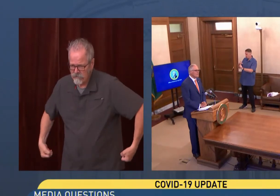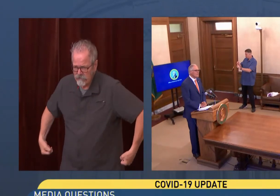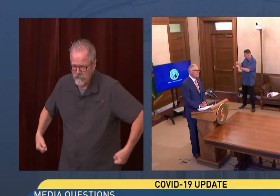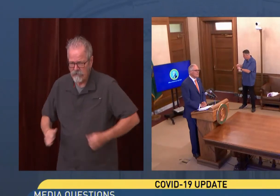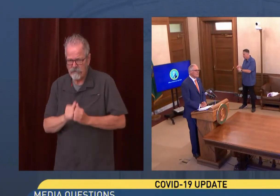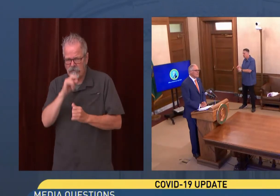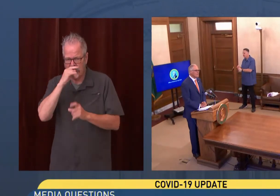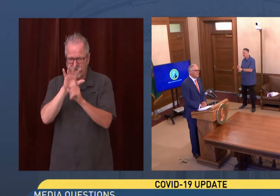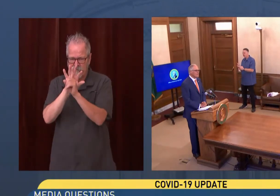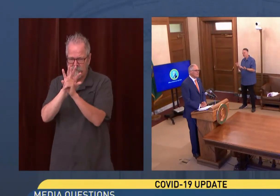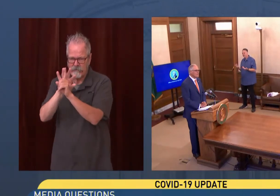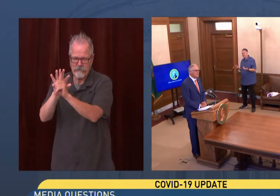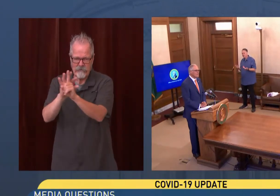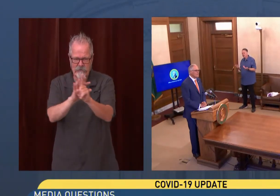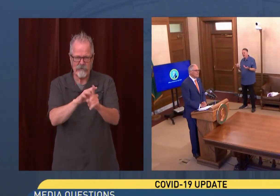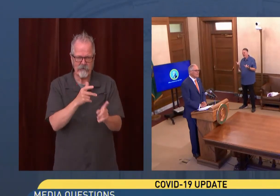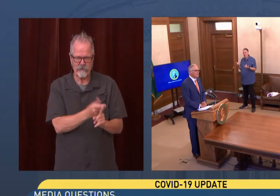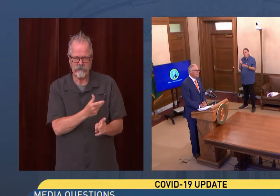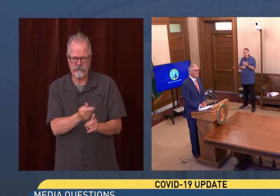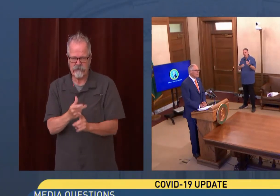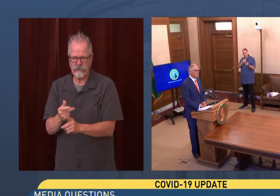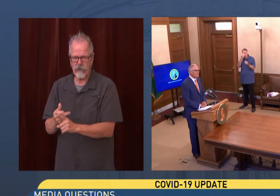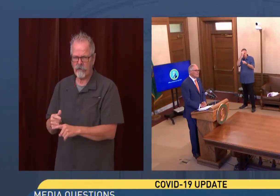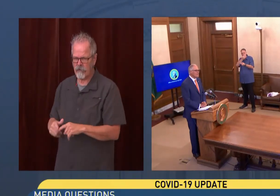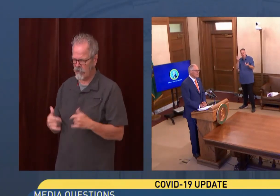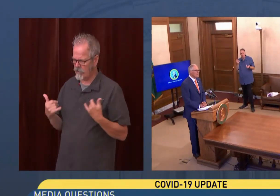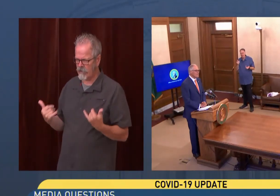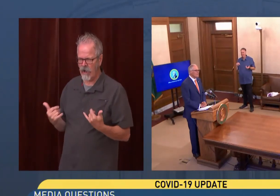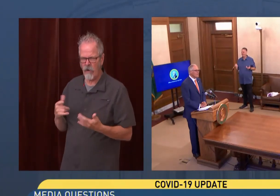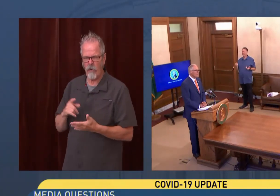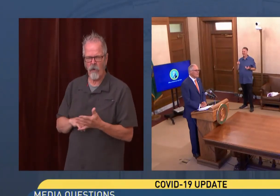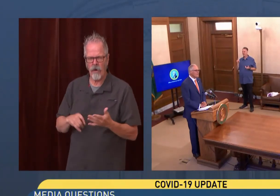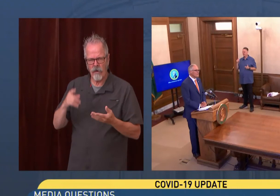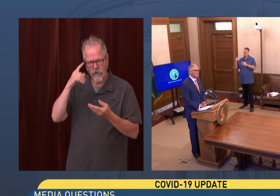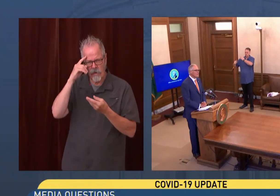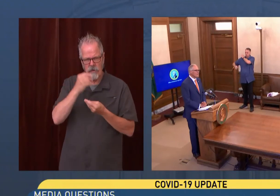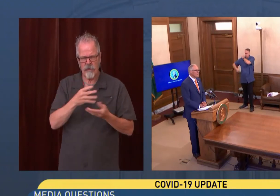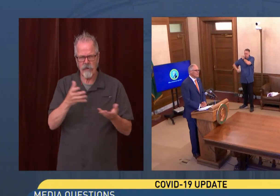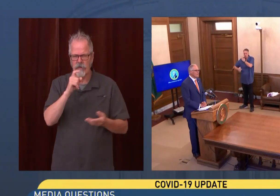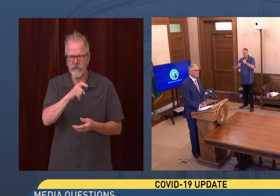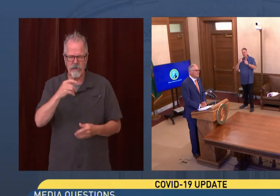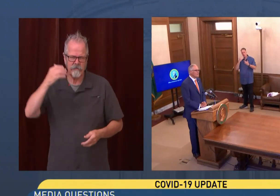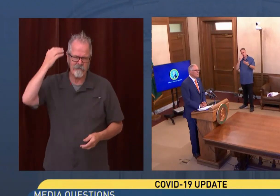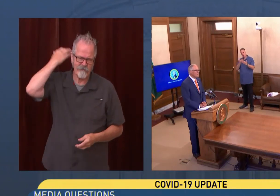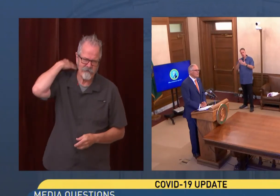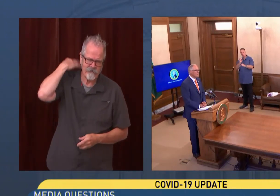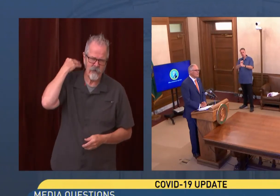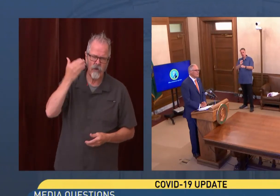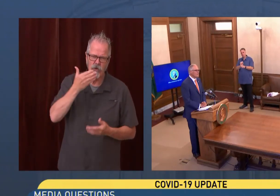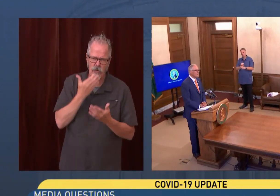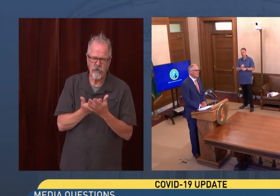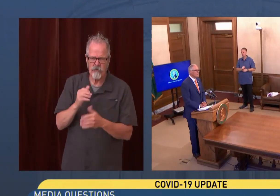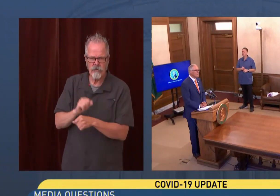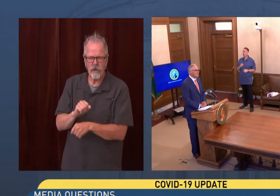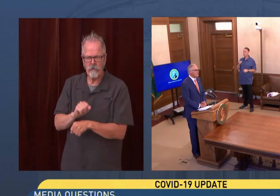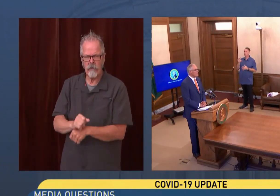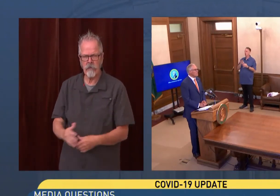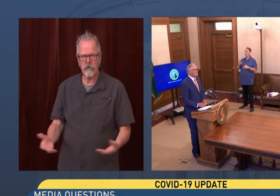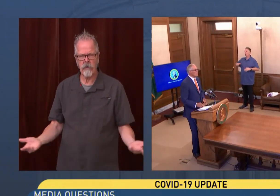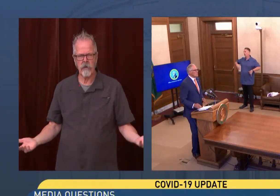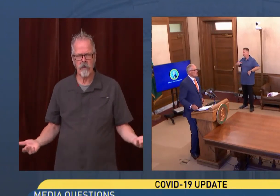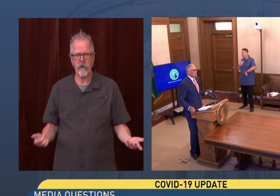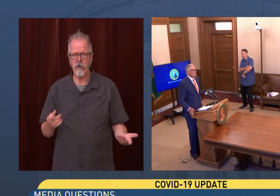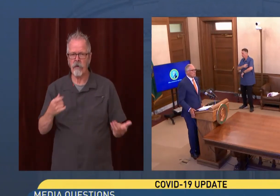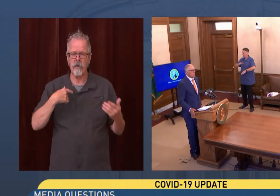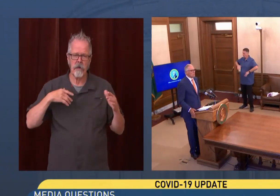you say to them? I mean, because I think they can use some positive reinforcement or pat on the back because all I've heard is about unvaccinated or